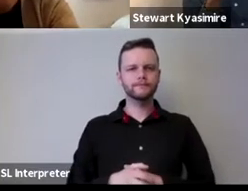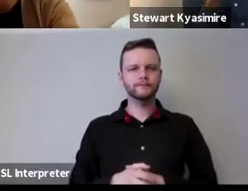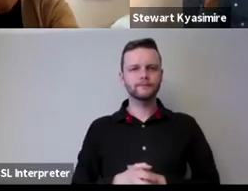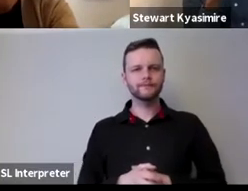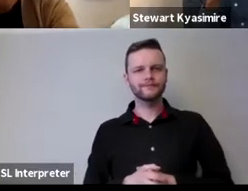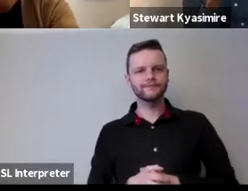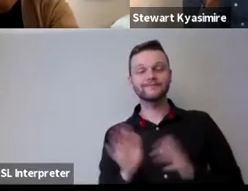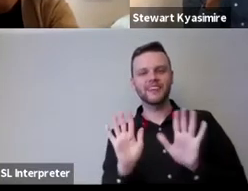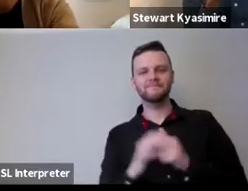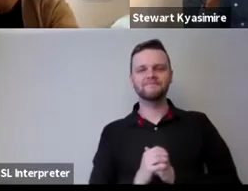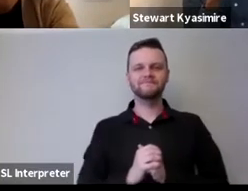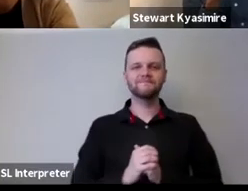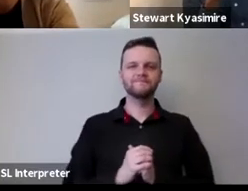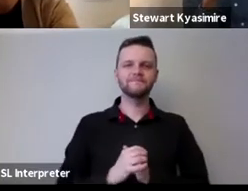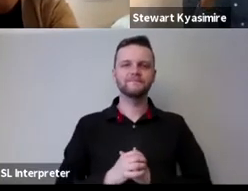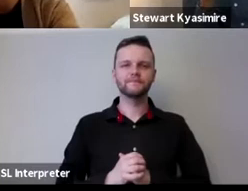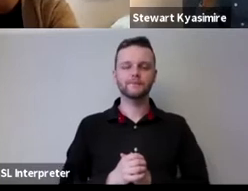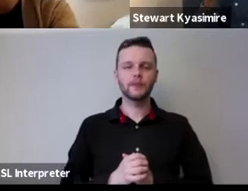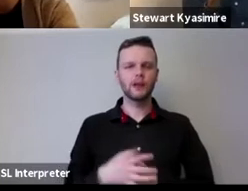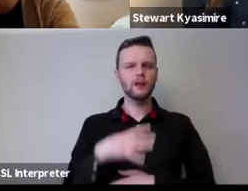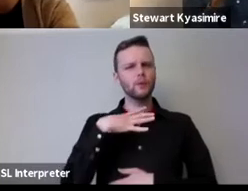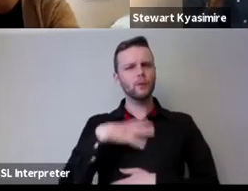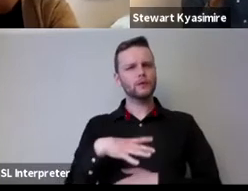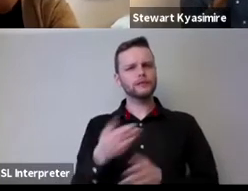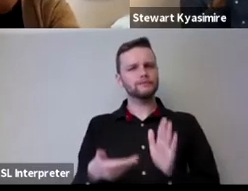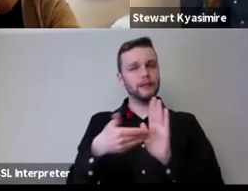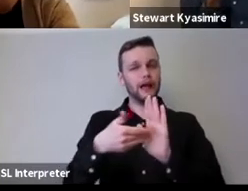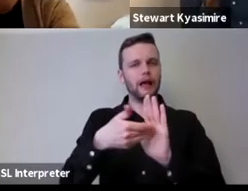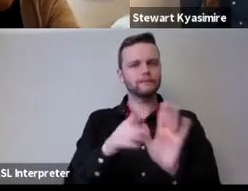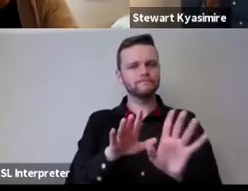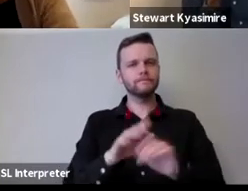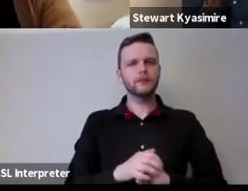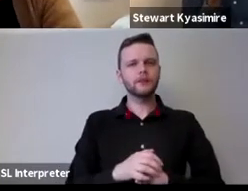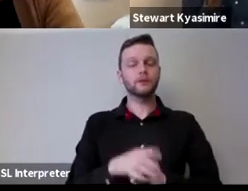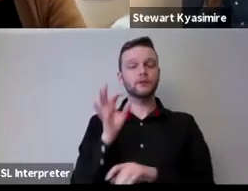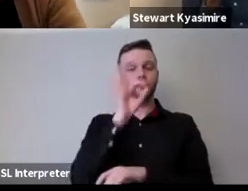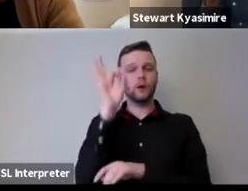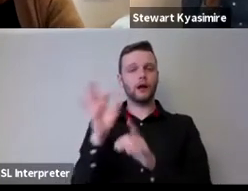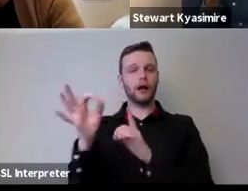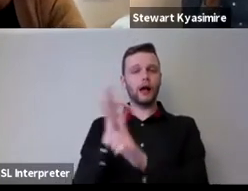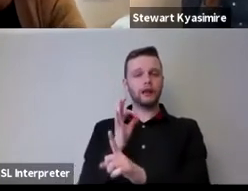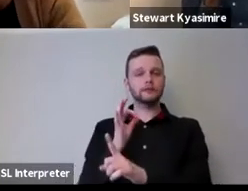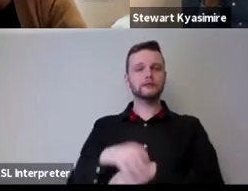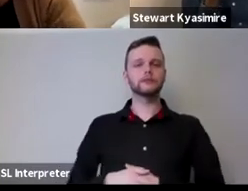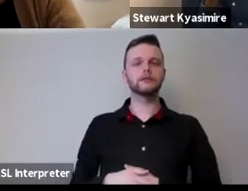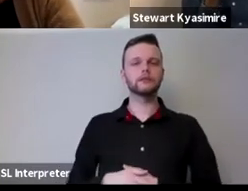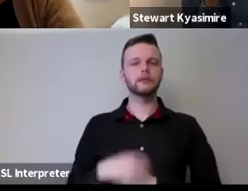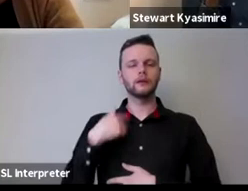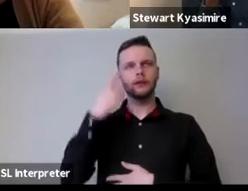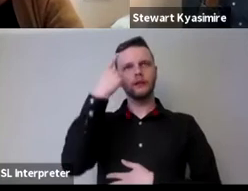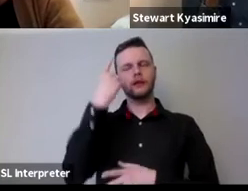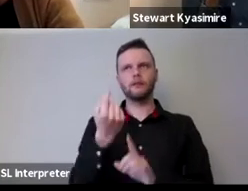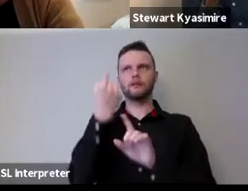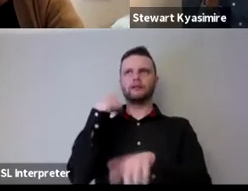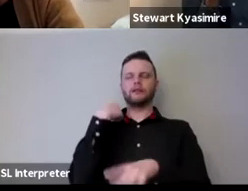hi no it was really um i just wanted to add because um when you asked the question um i was sort of plunged back into